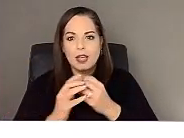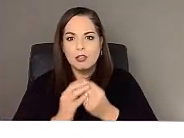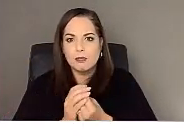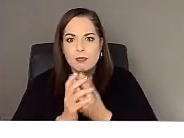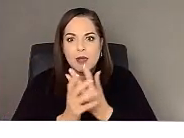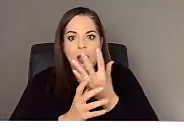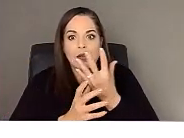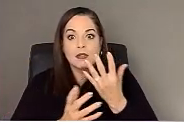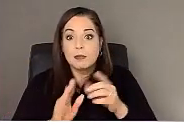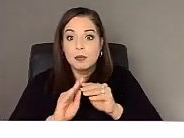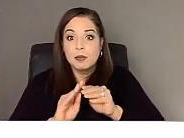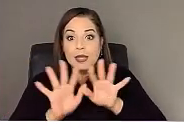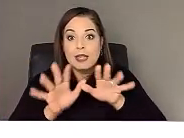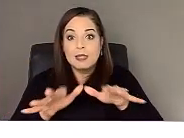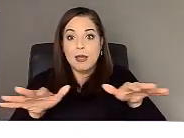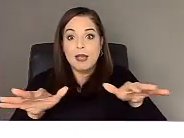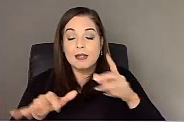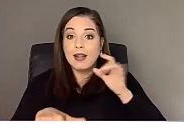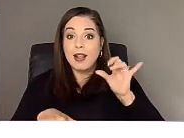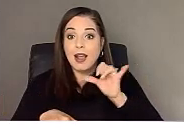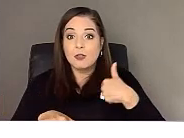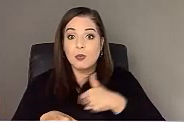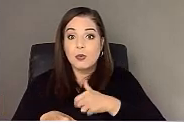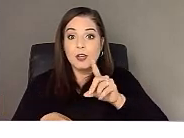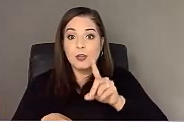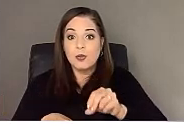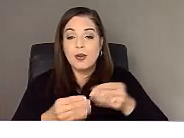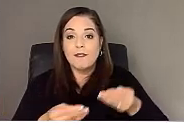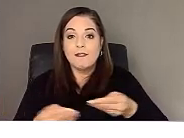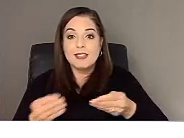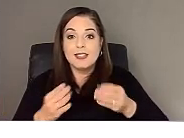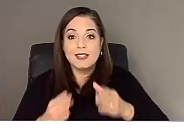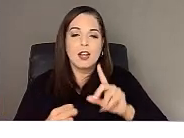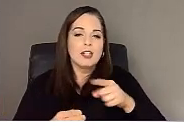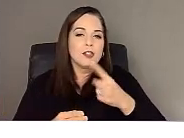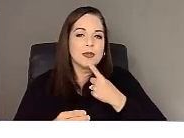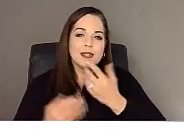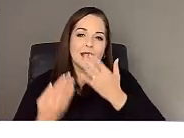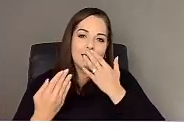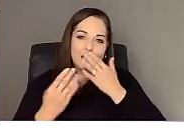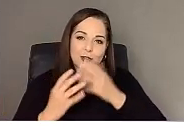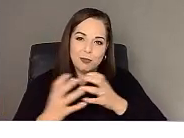expanded what we do as a cell here. I just want to say thank you so much on that.